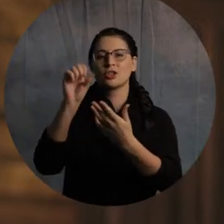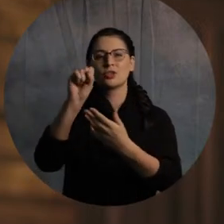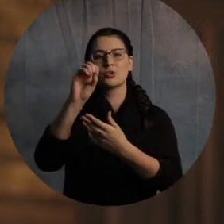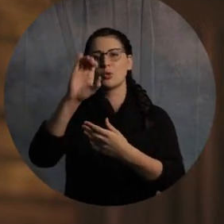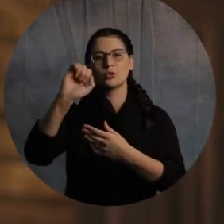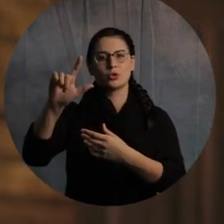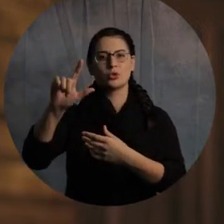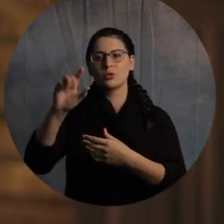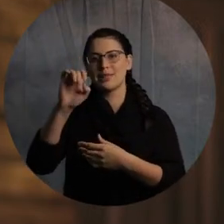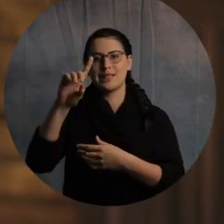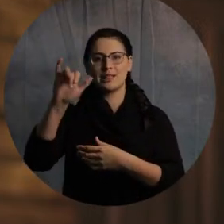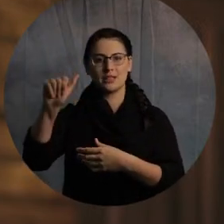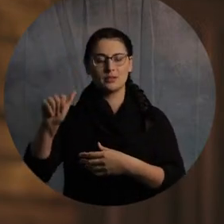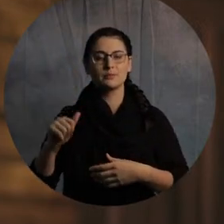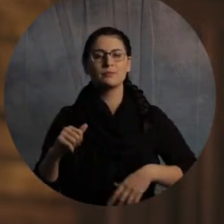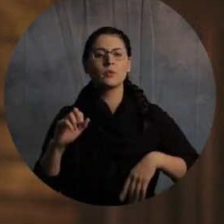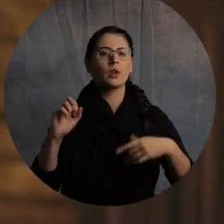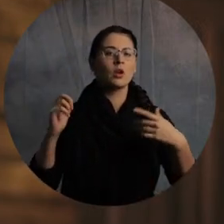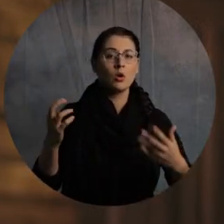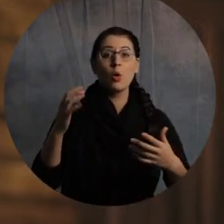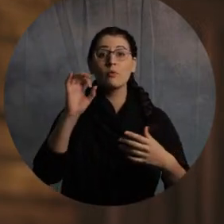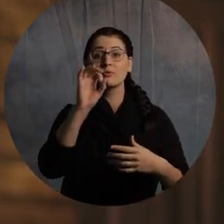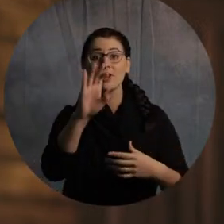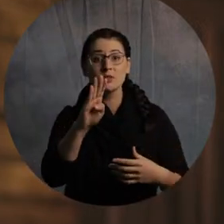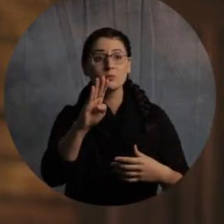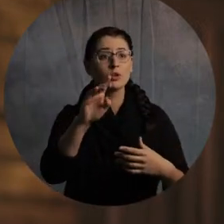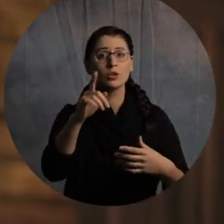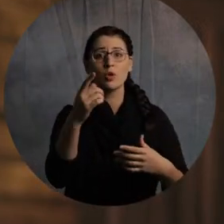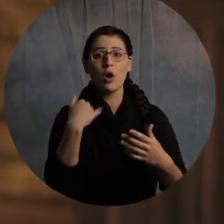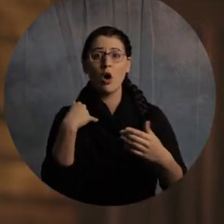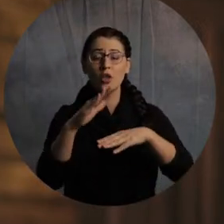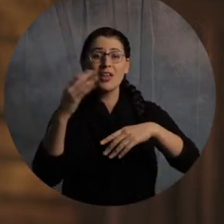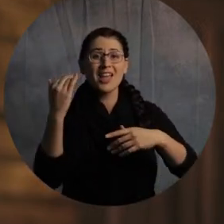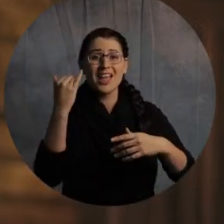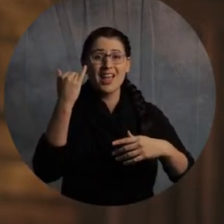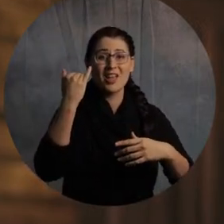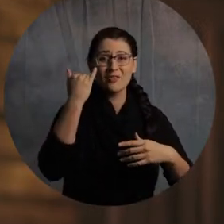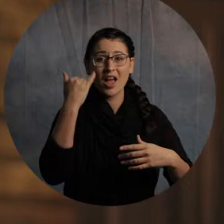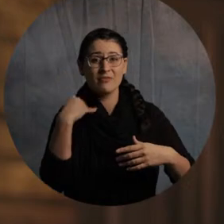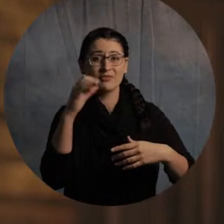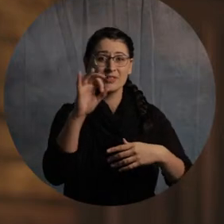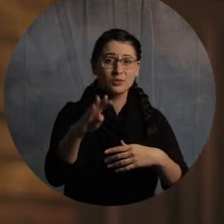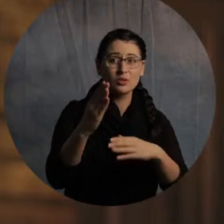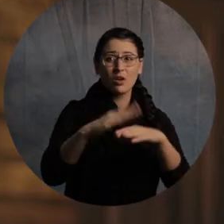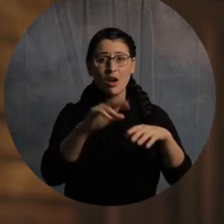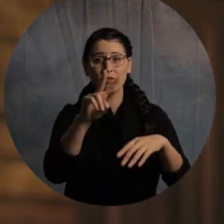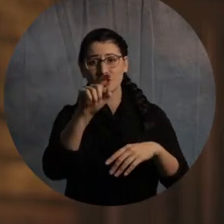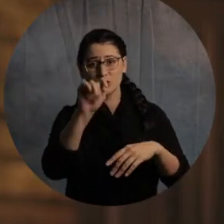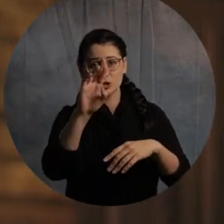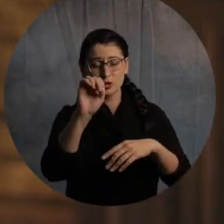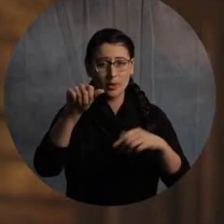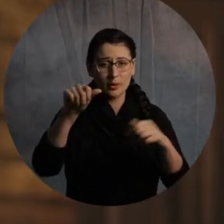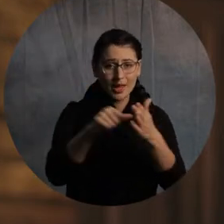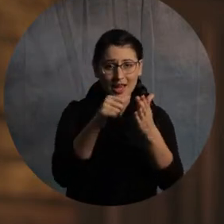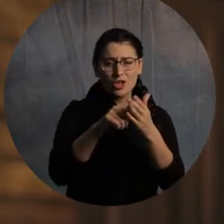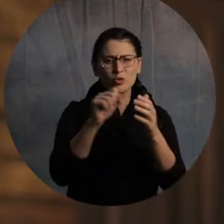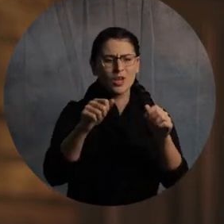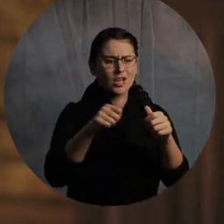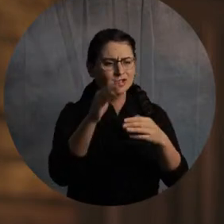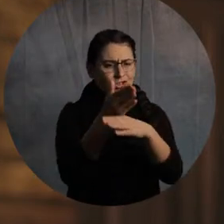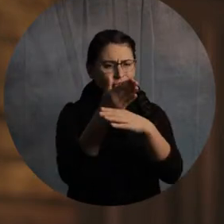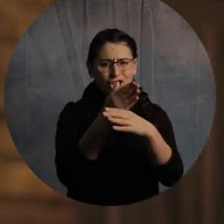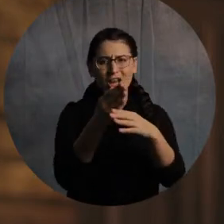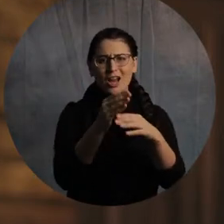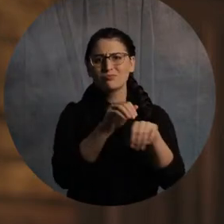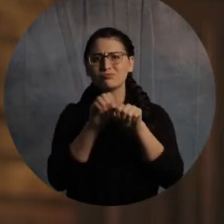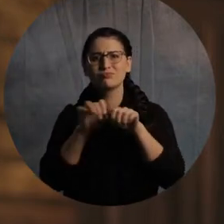works. And if you're watching on Facebook, either my page or Venture's page, then take a second and share that over so people can come and invite us in.